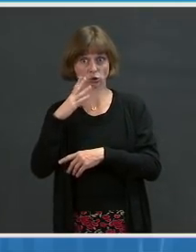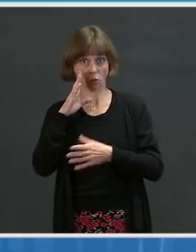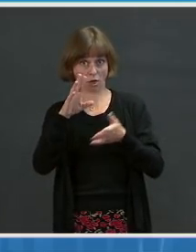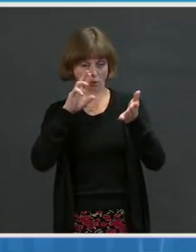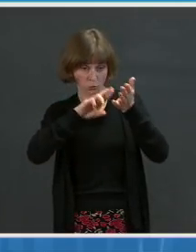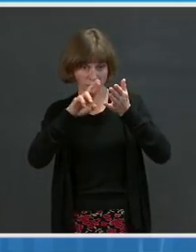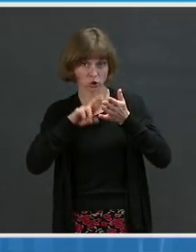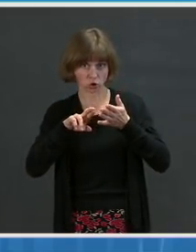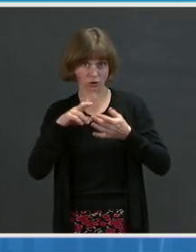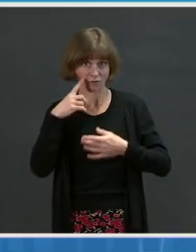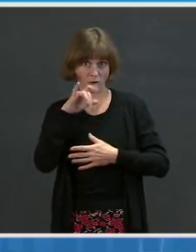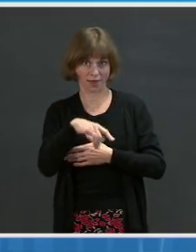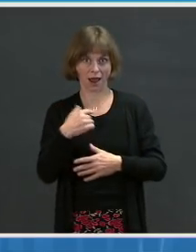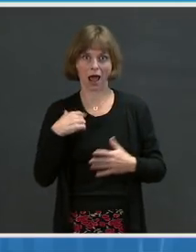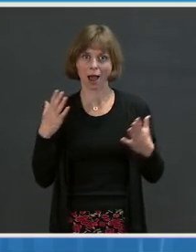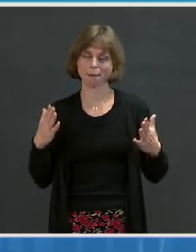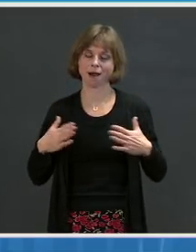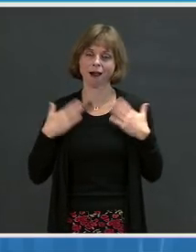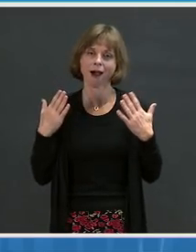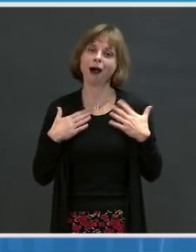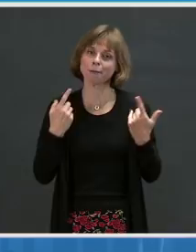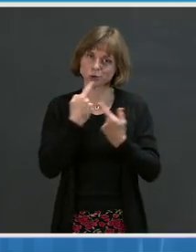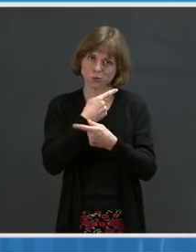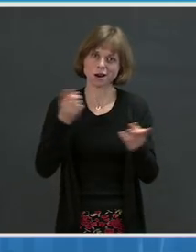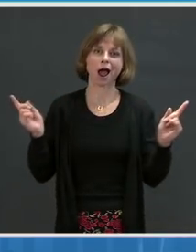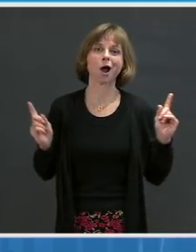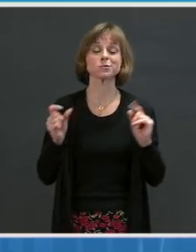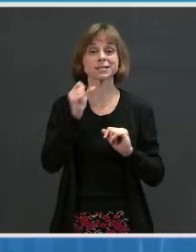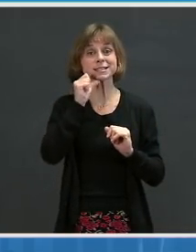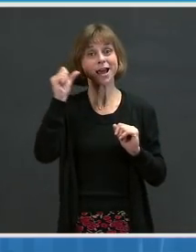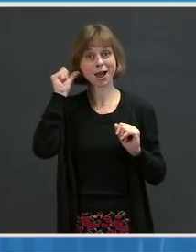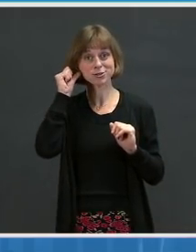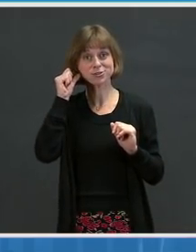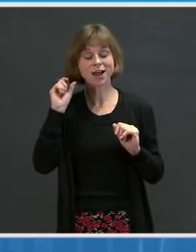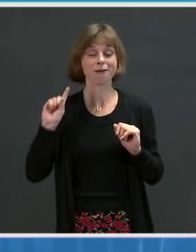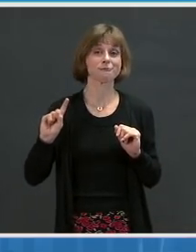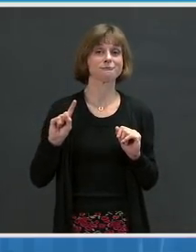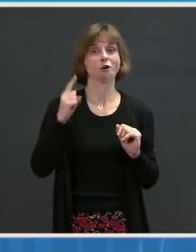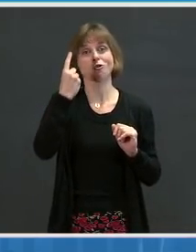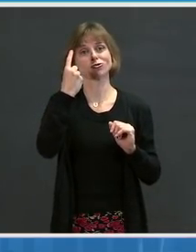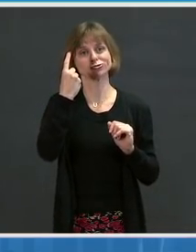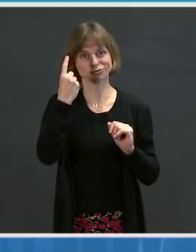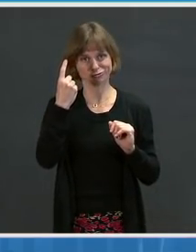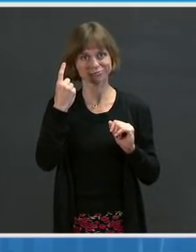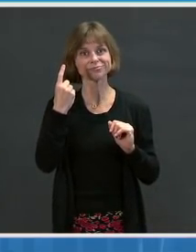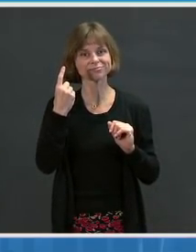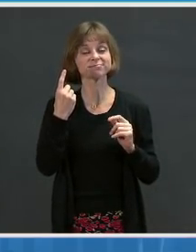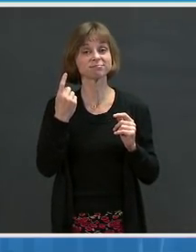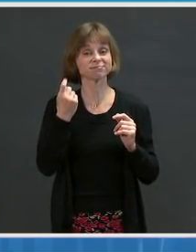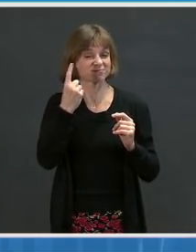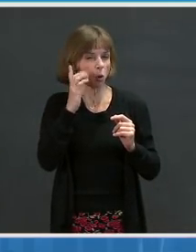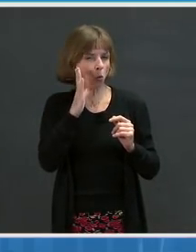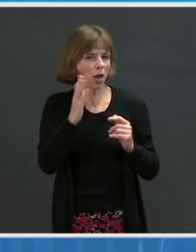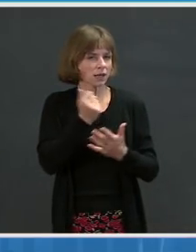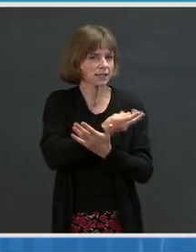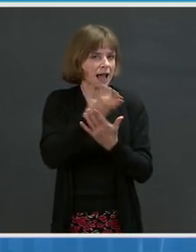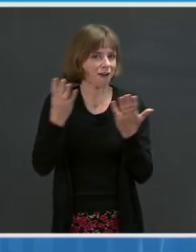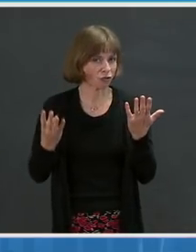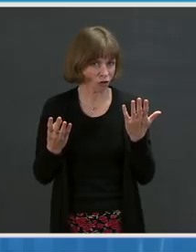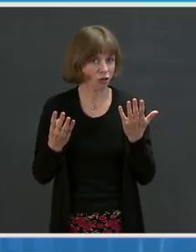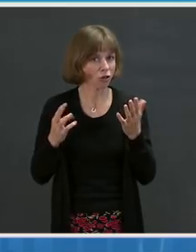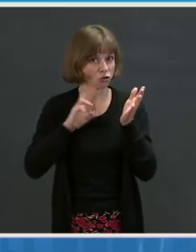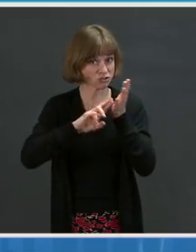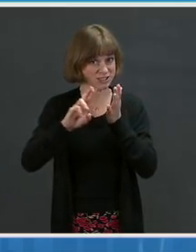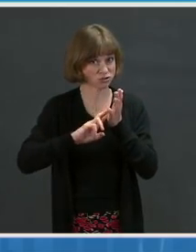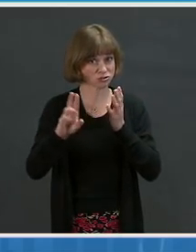into this. And I'm happy to say that yesterday there was the first in what will be a series of research